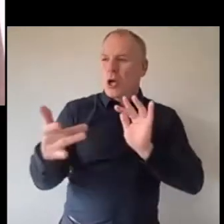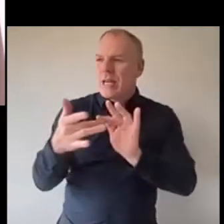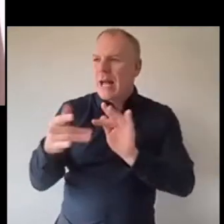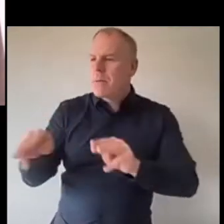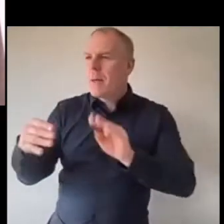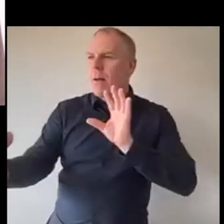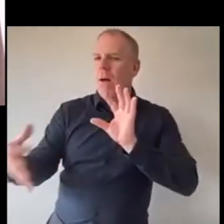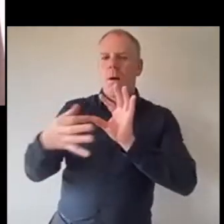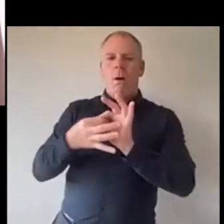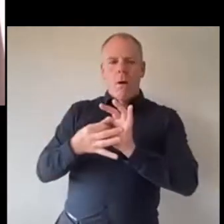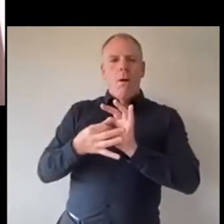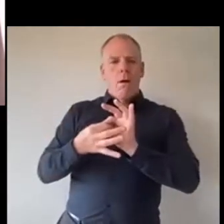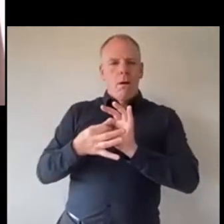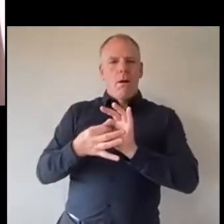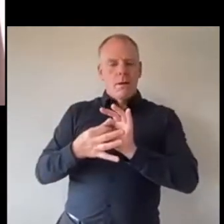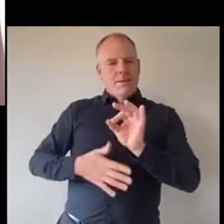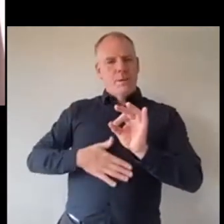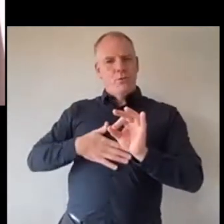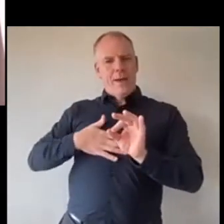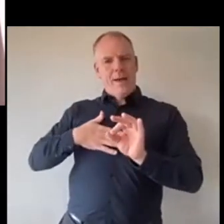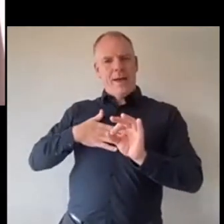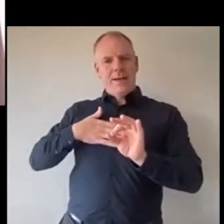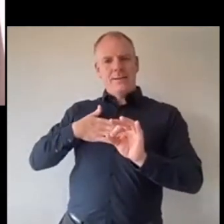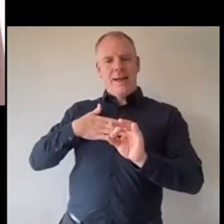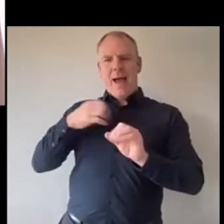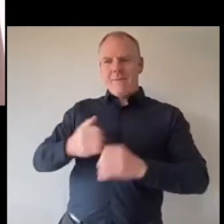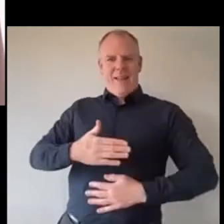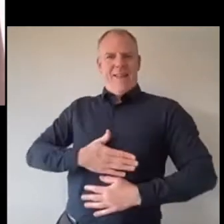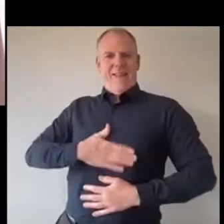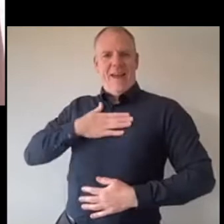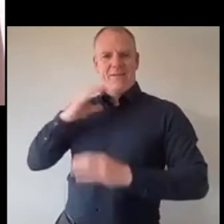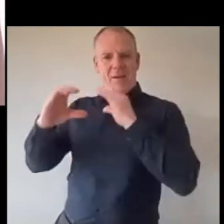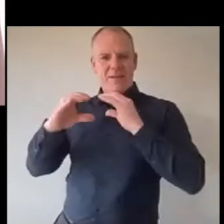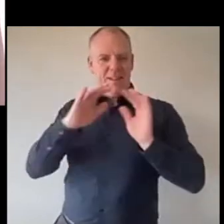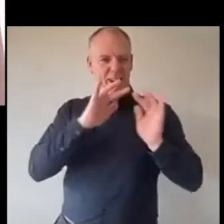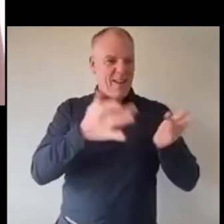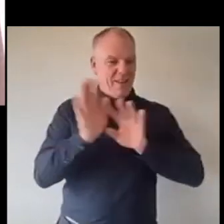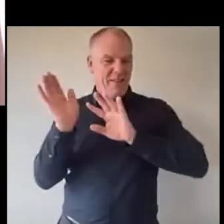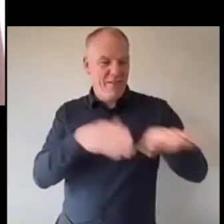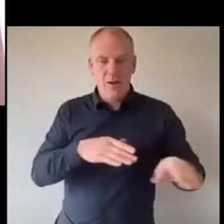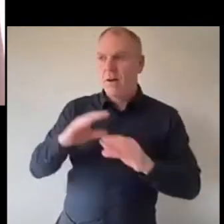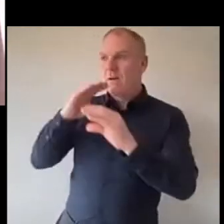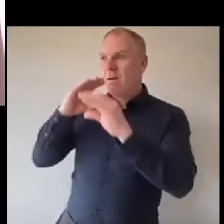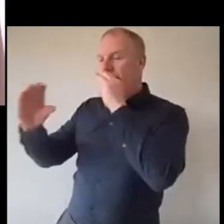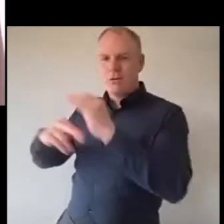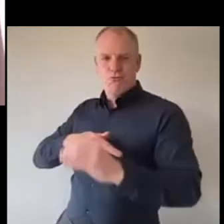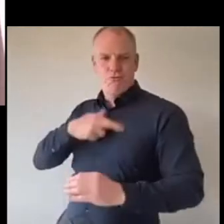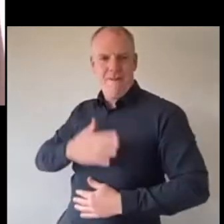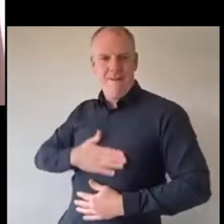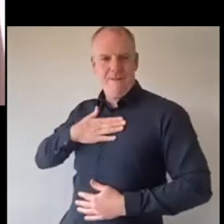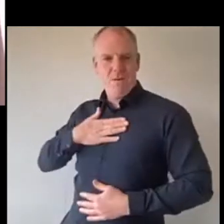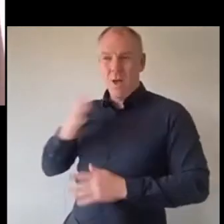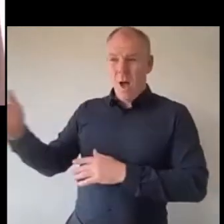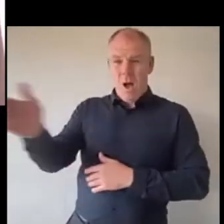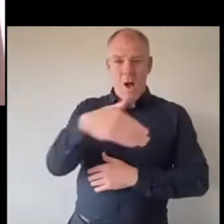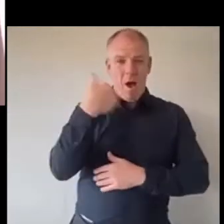be very surprised when you take that conversation off the online world that we all are connected in